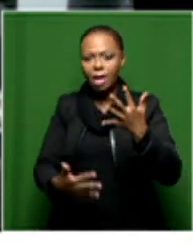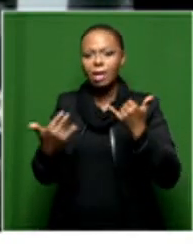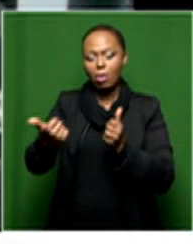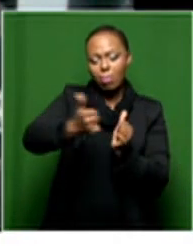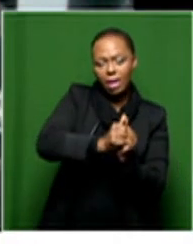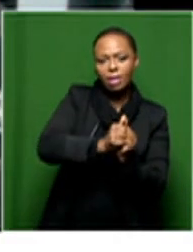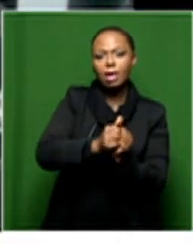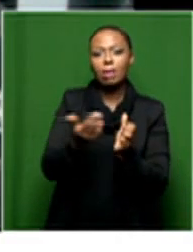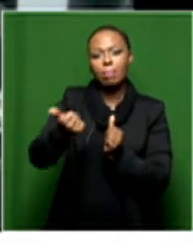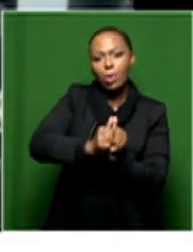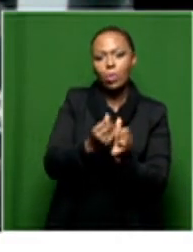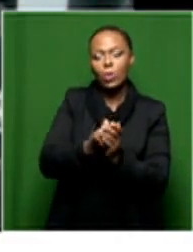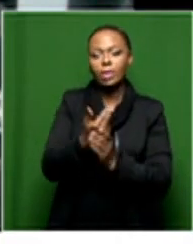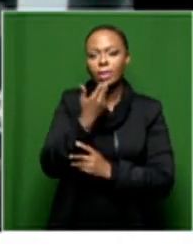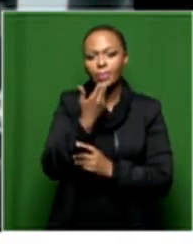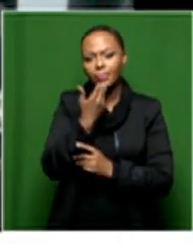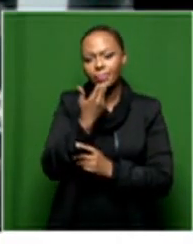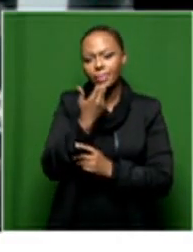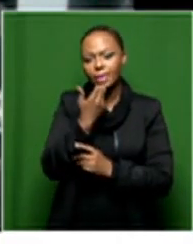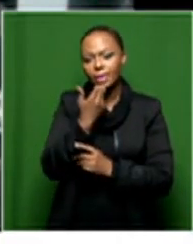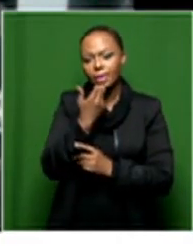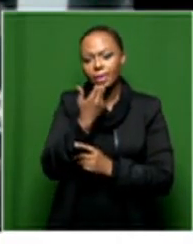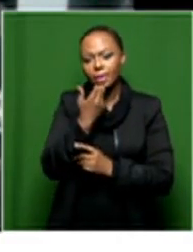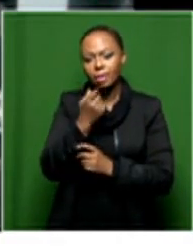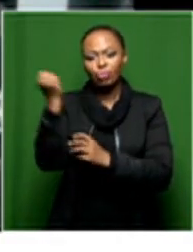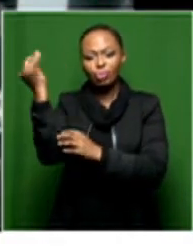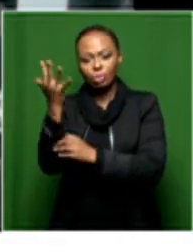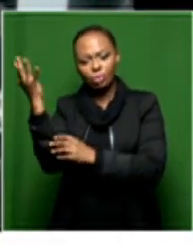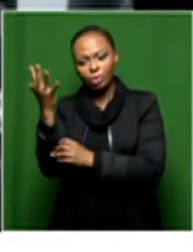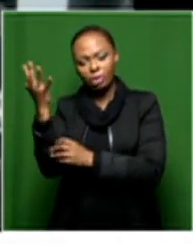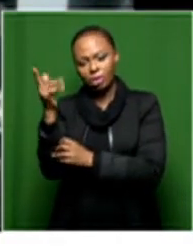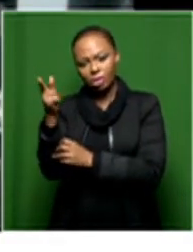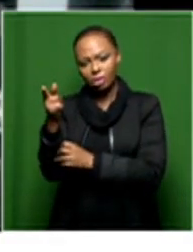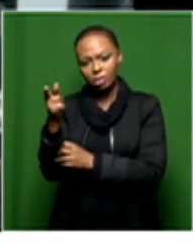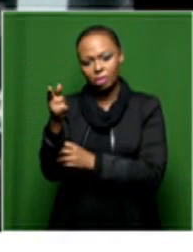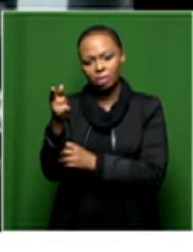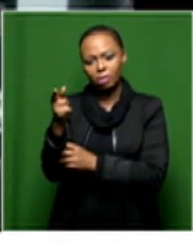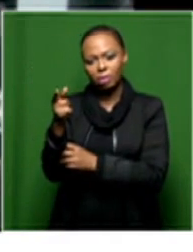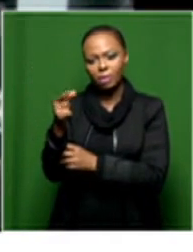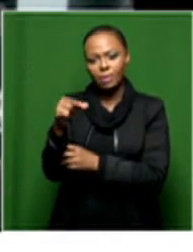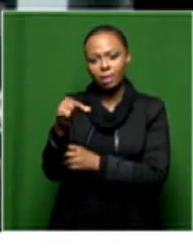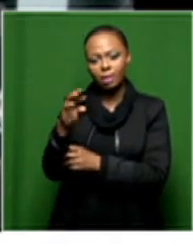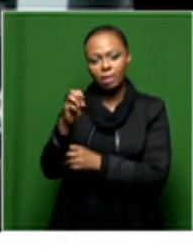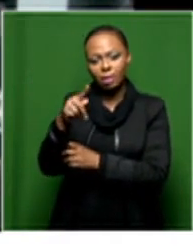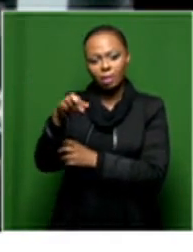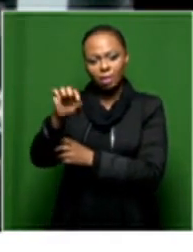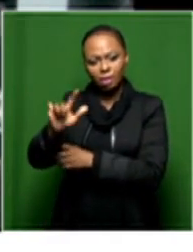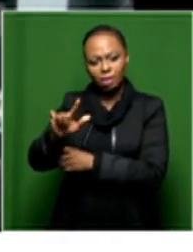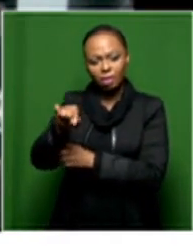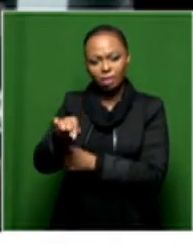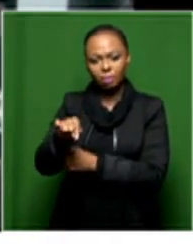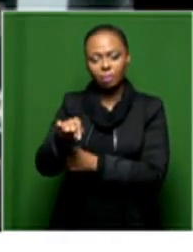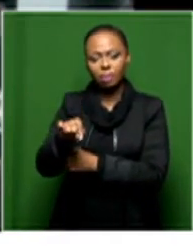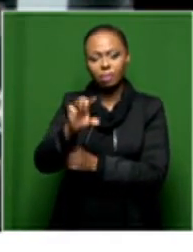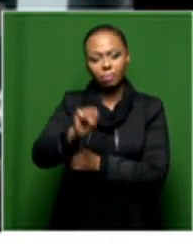partnered with the Gothenburg Literature, with the Gothenburg Book Festival, which South Africa was the